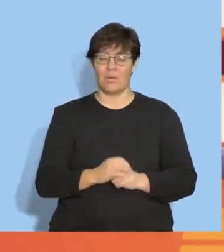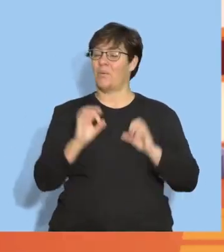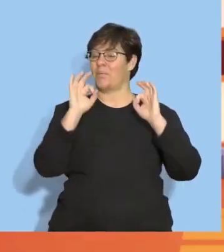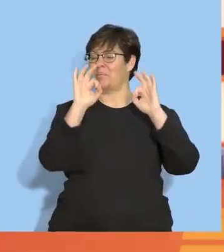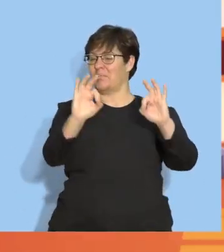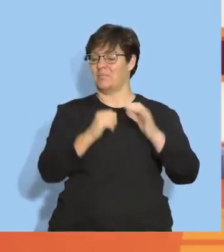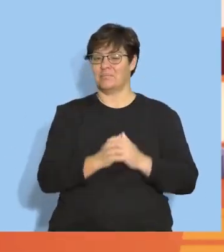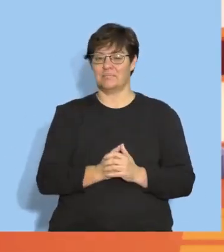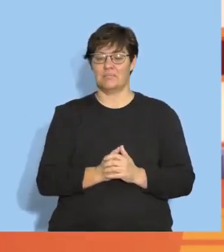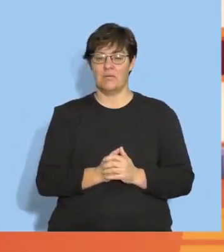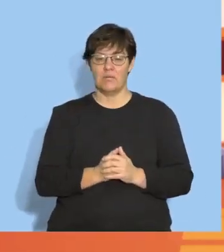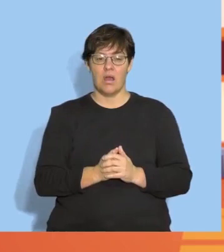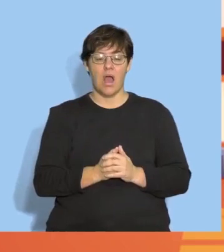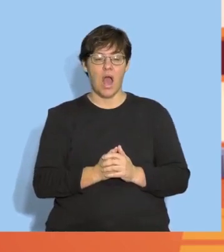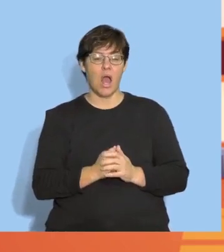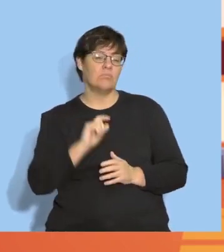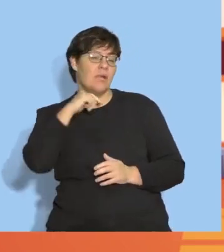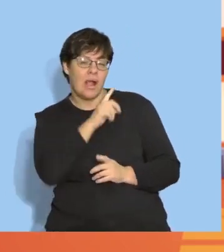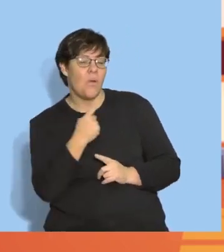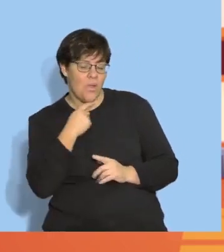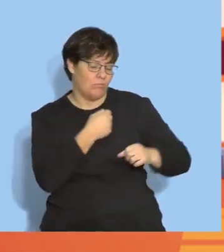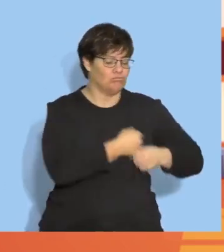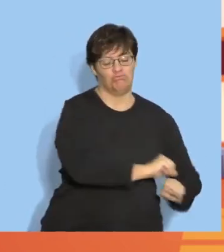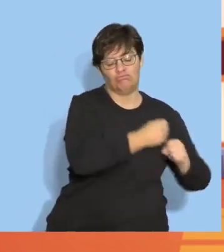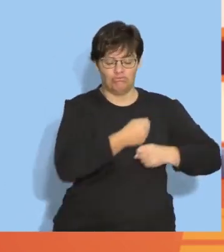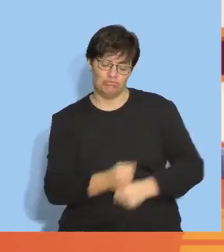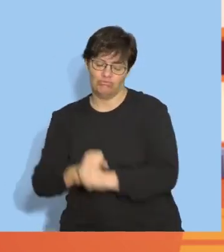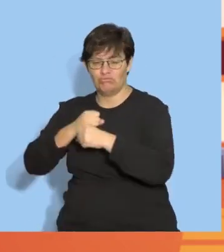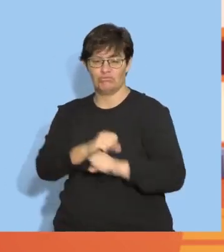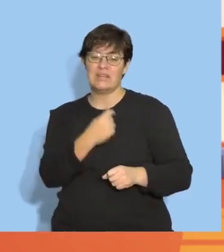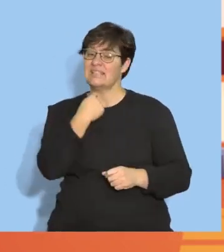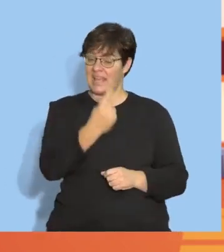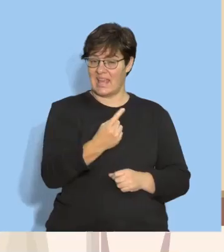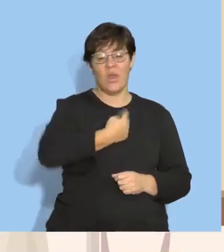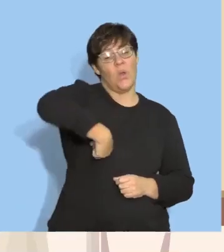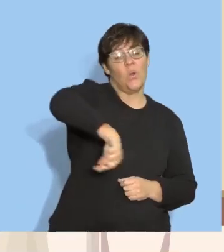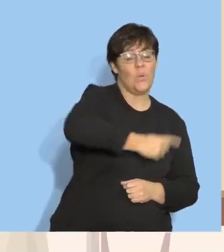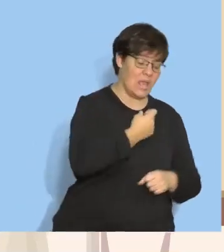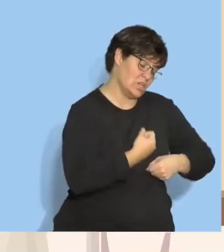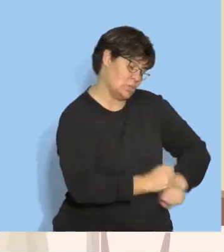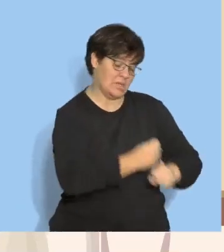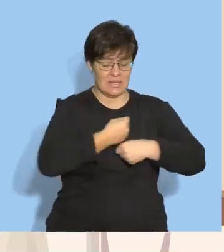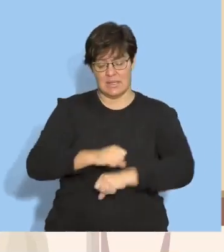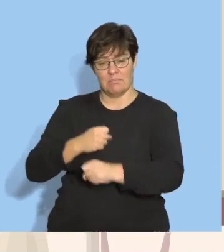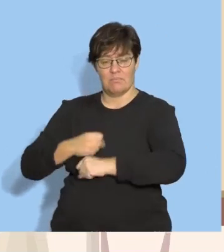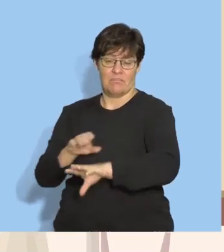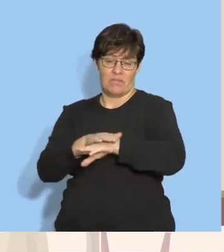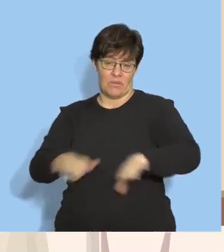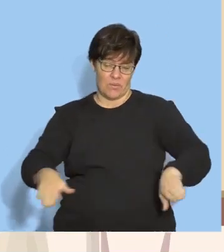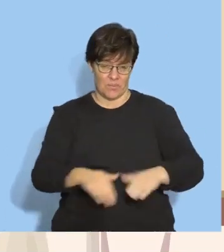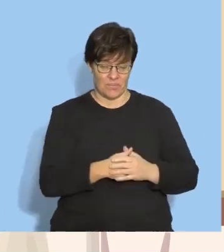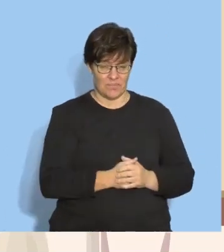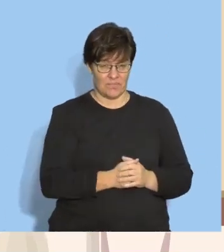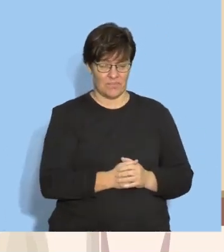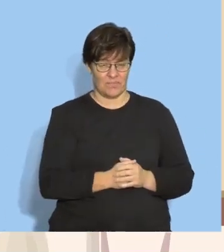Good! Let's pretend to be sweeping the floor. Say, we sweep the floor.